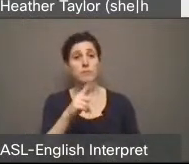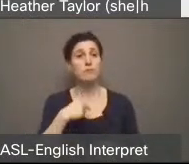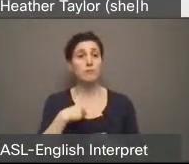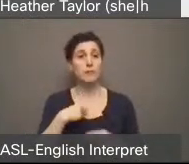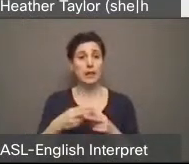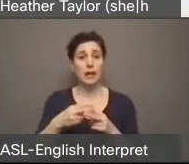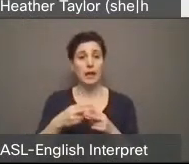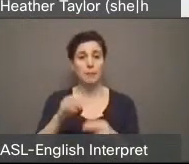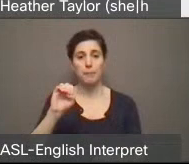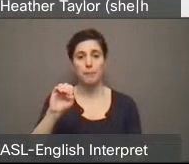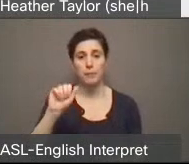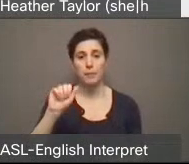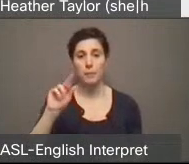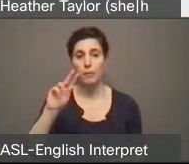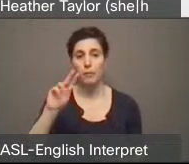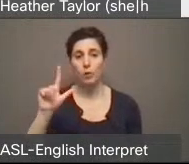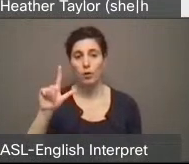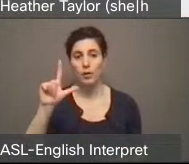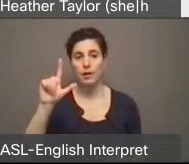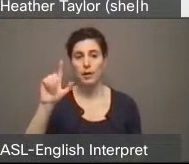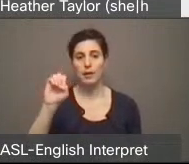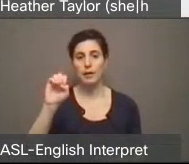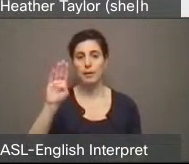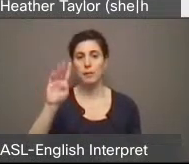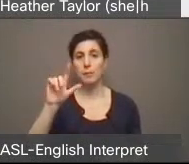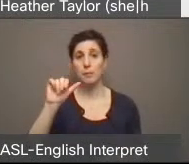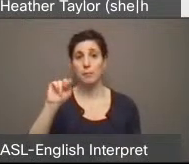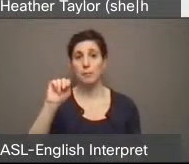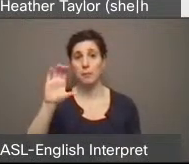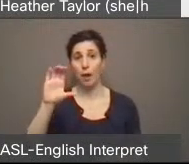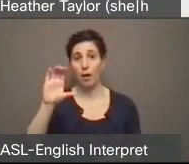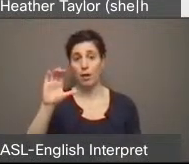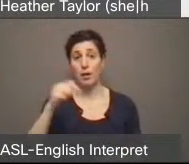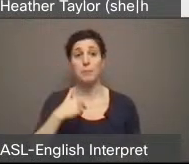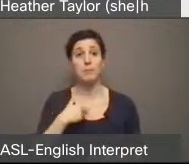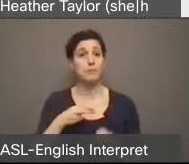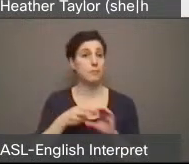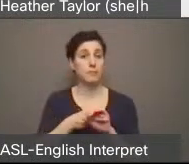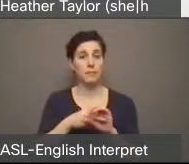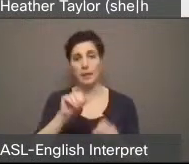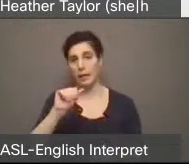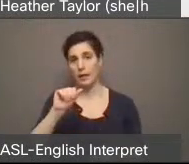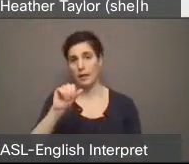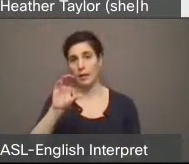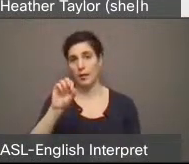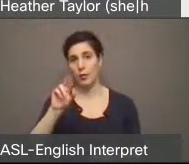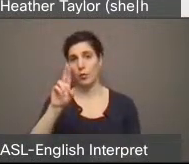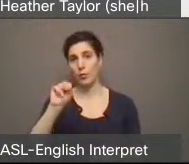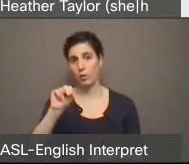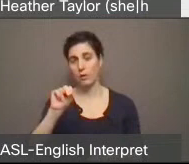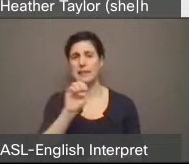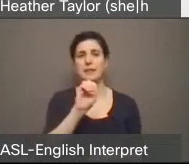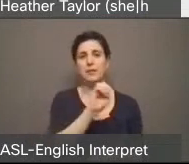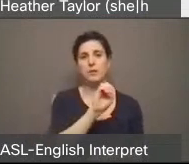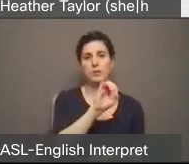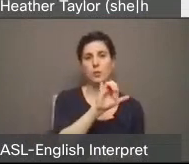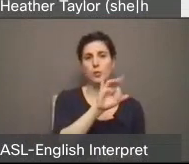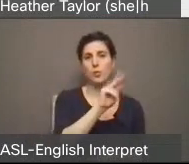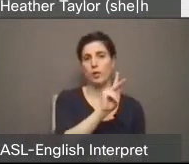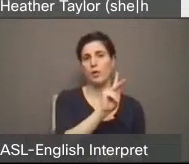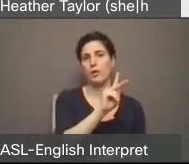is Earl LeBlanc and I'm a member of ACORN in the East York Beaches chapter.